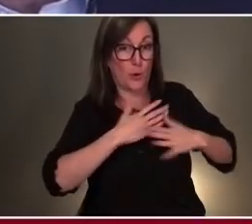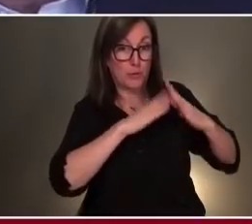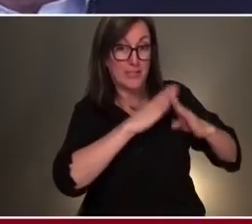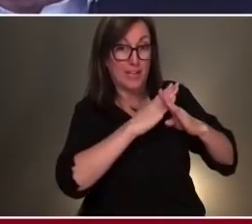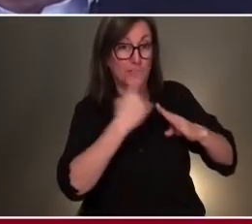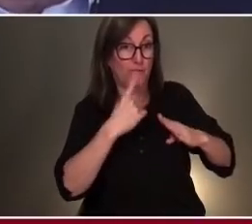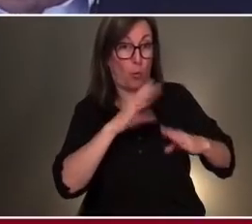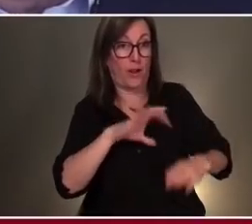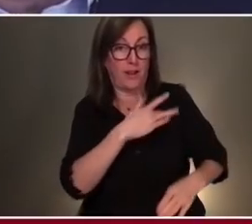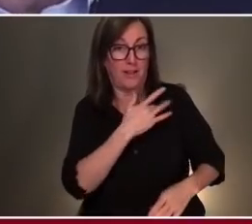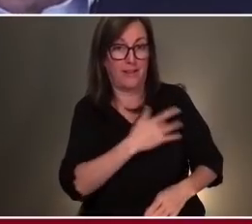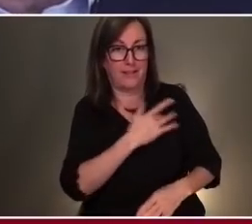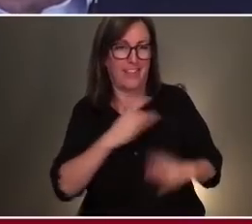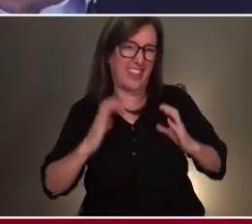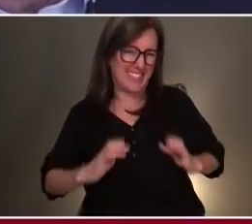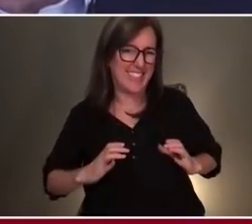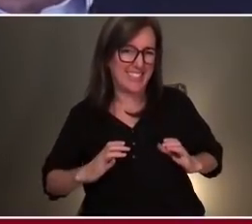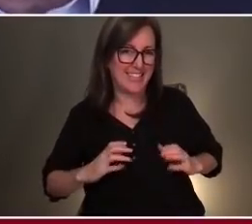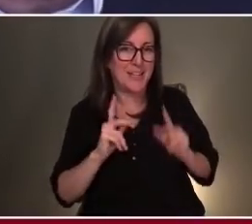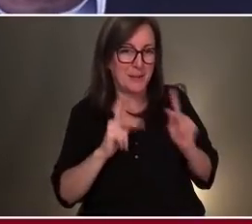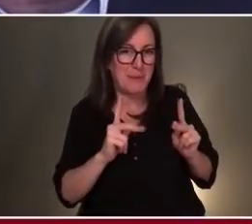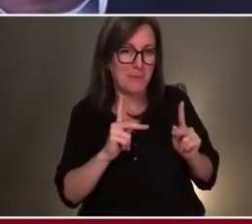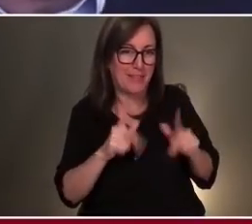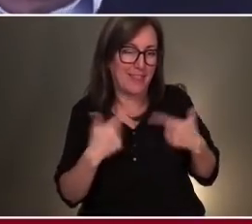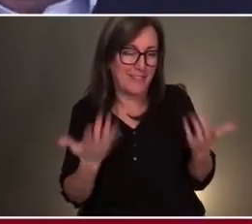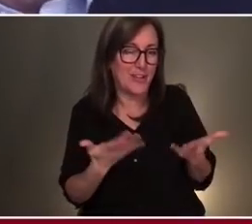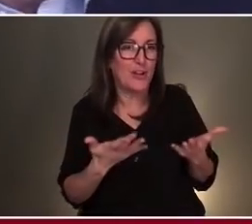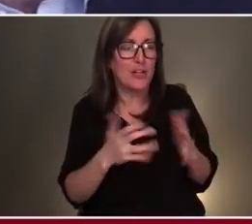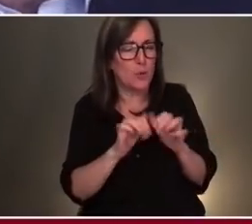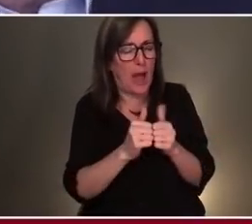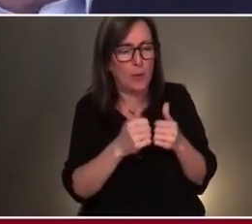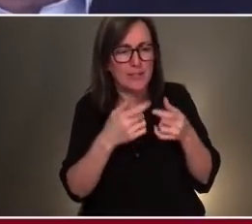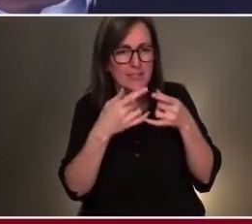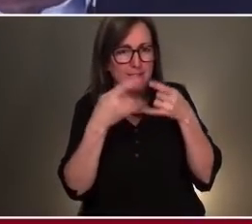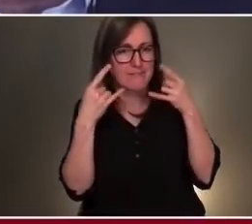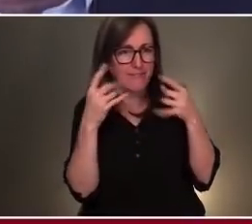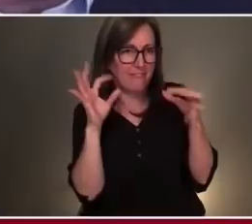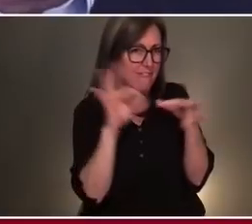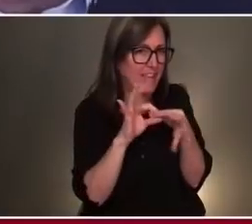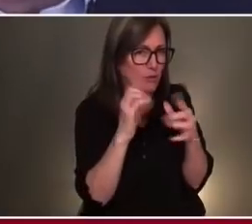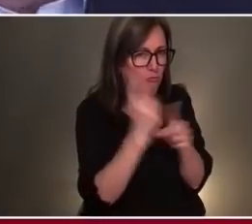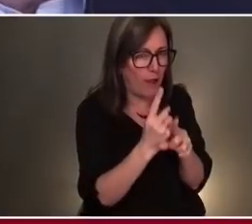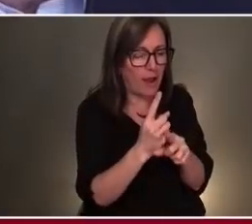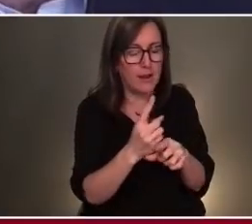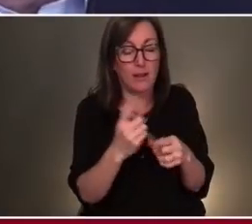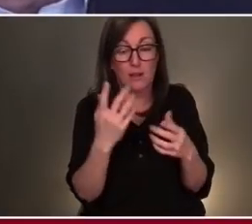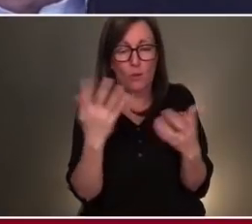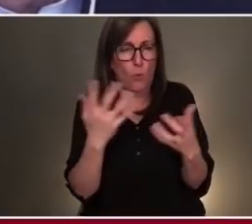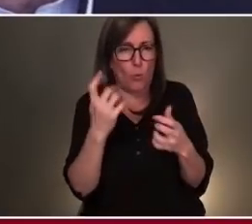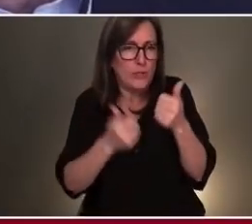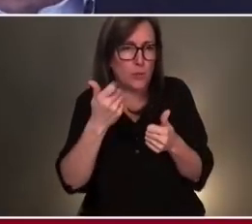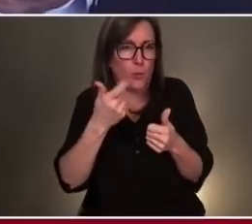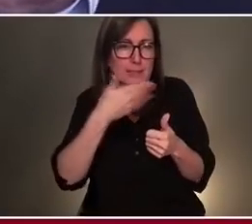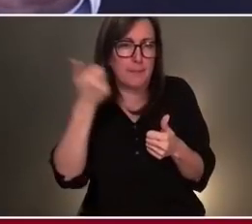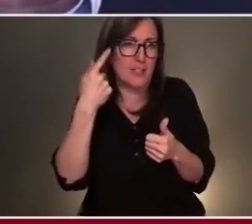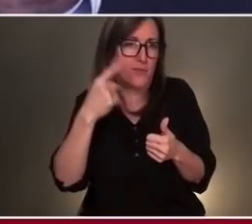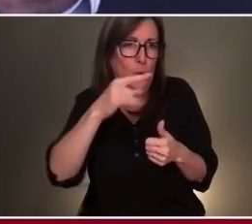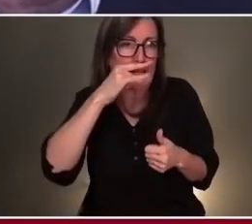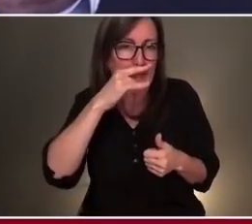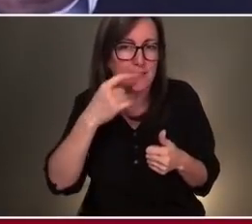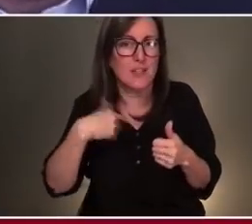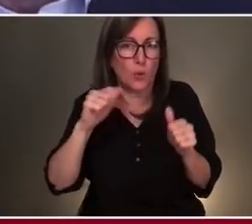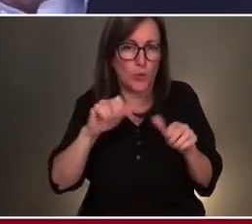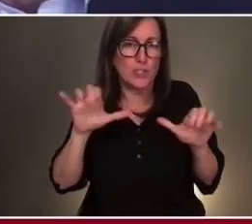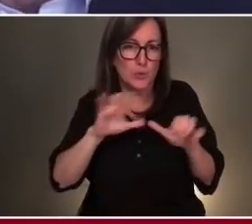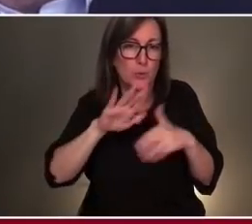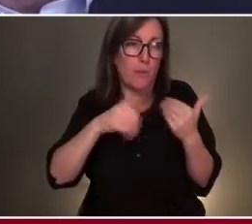citizen. What is the right fit? How does it work in kids? And so I think you're right. There are a lot of other things we can do, and we should do them all at the same